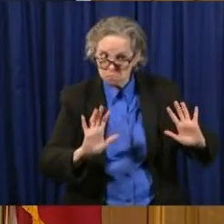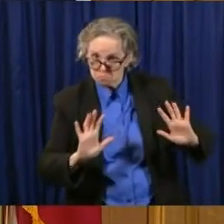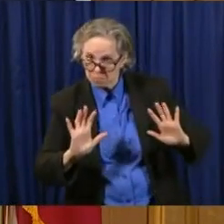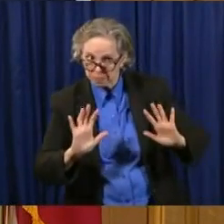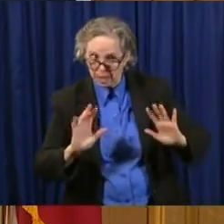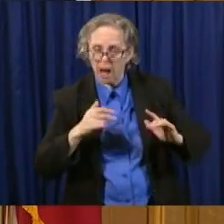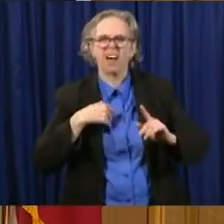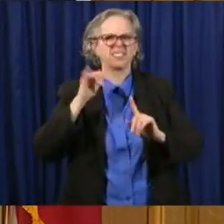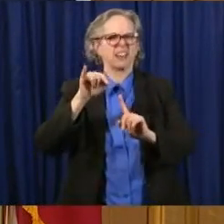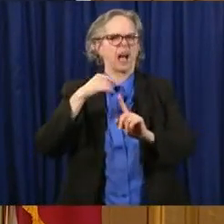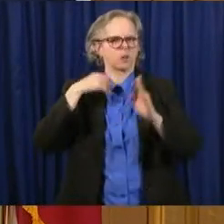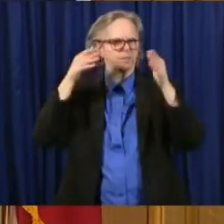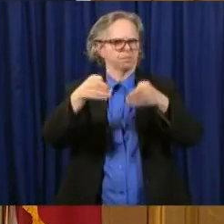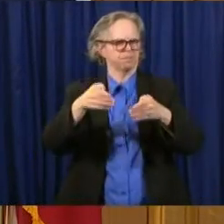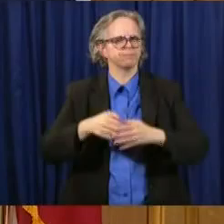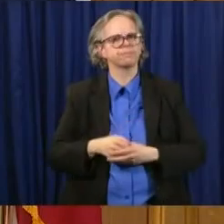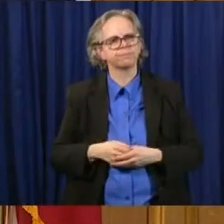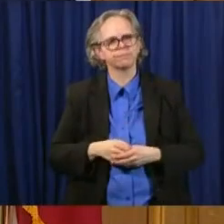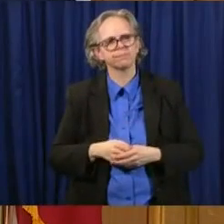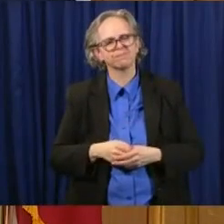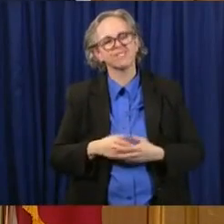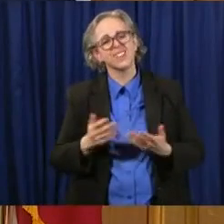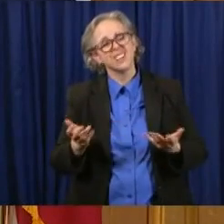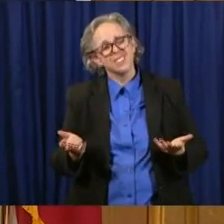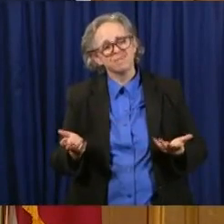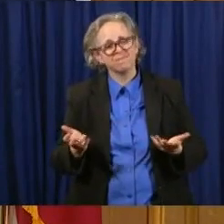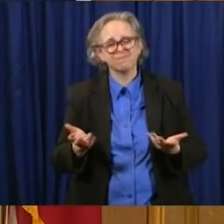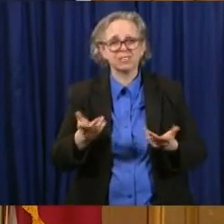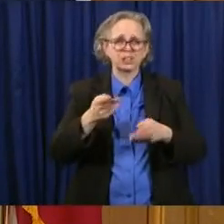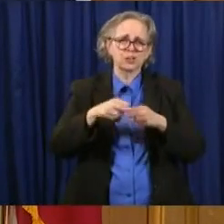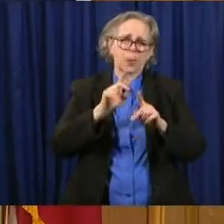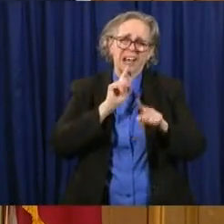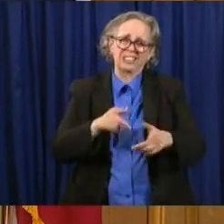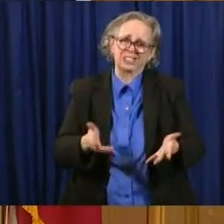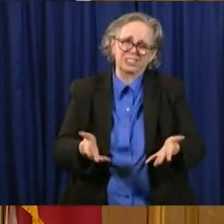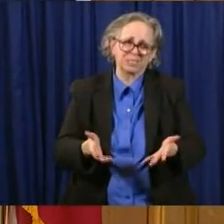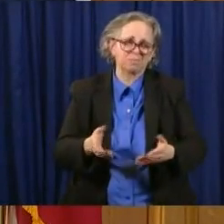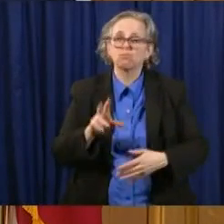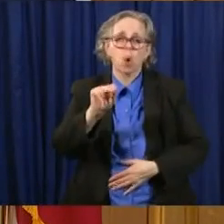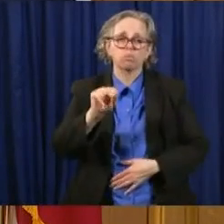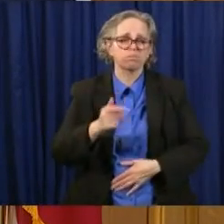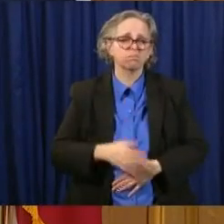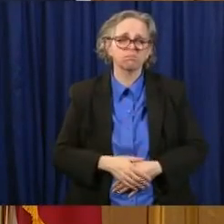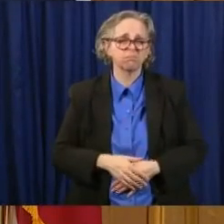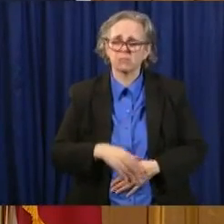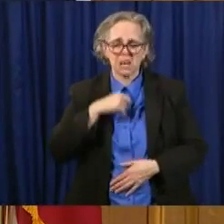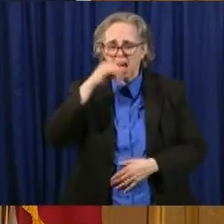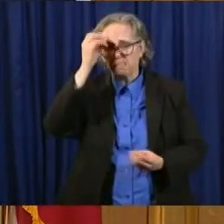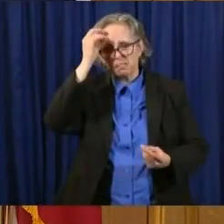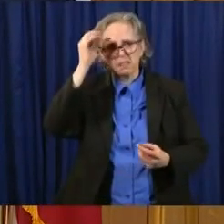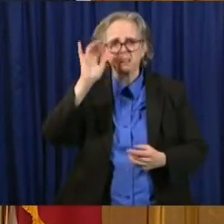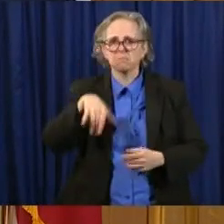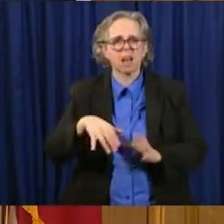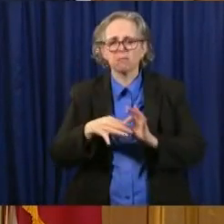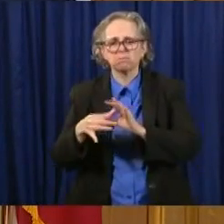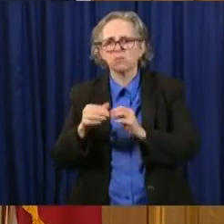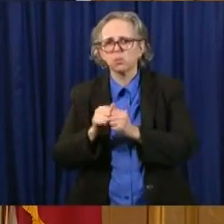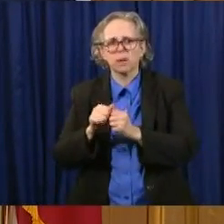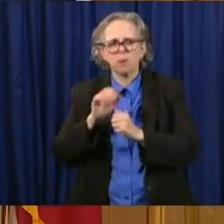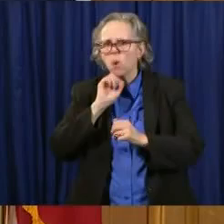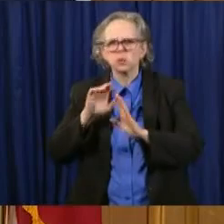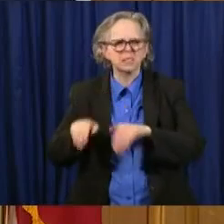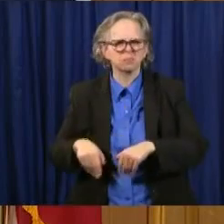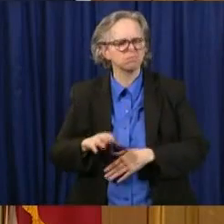but the answer, the short answer is, you know, we did not look at that. We made the decision